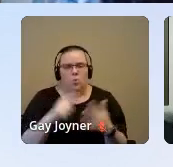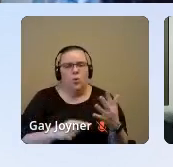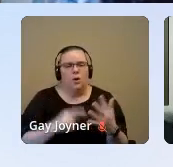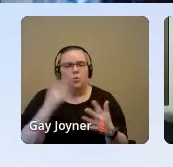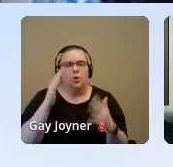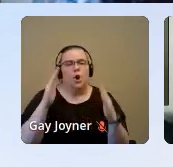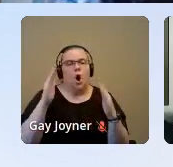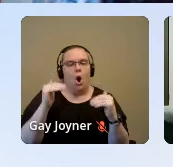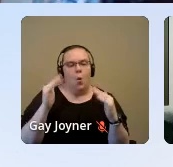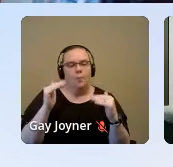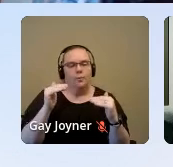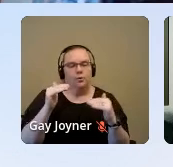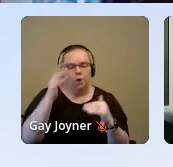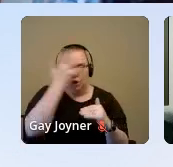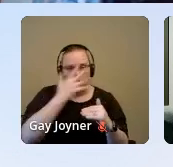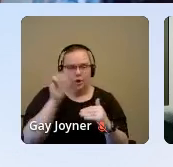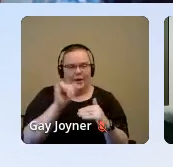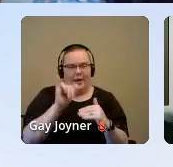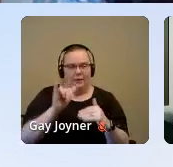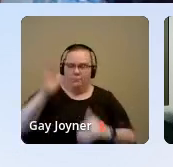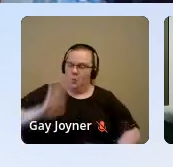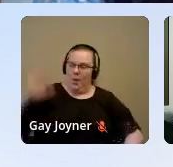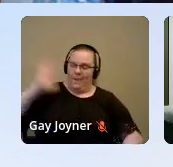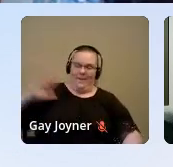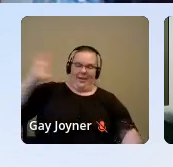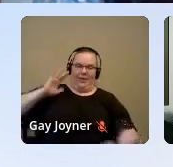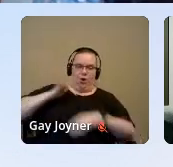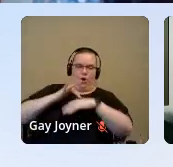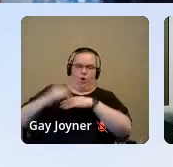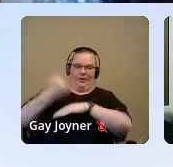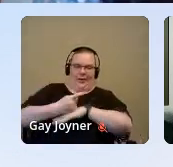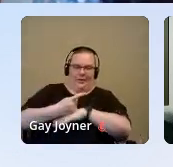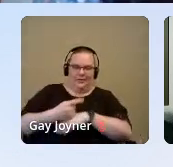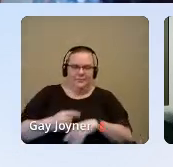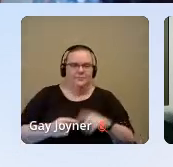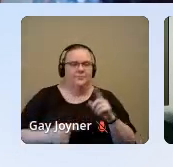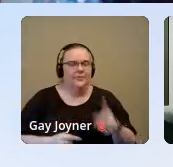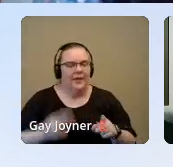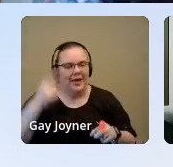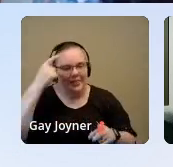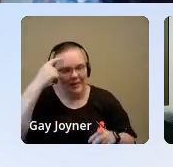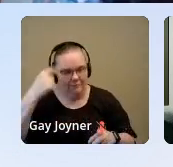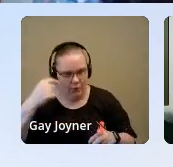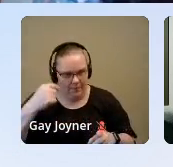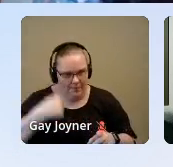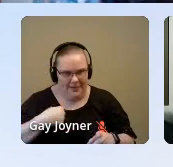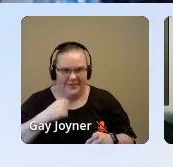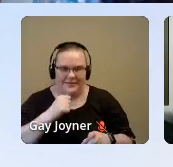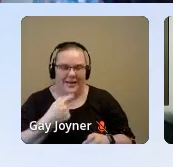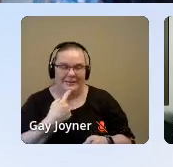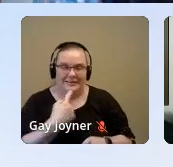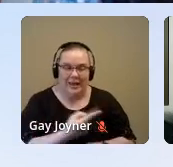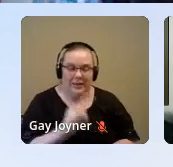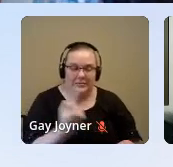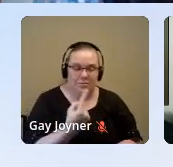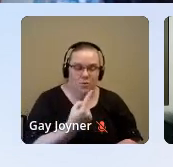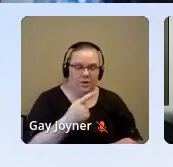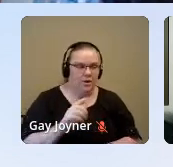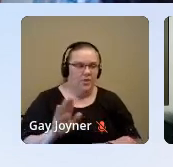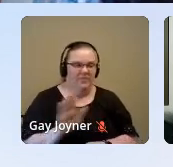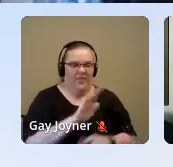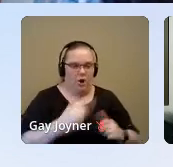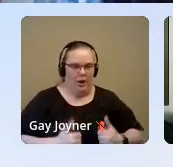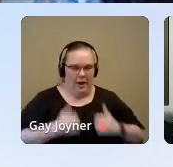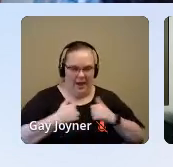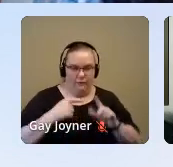like in those early days? You know, I think for me, it's not telling someone what their life trajectory